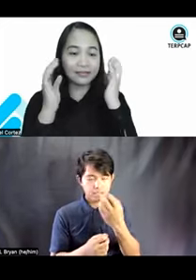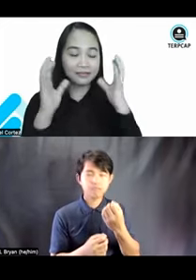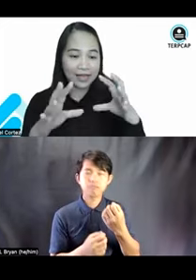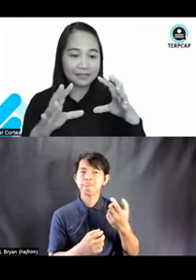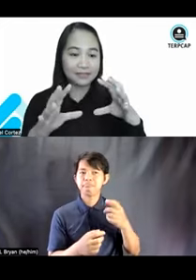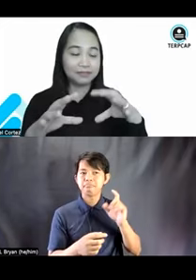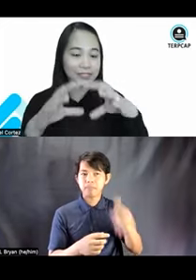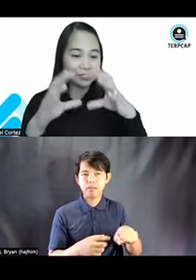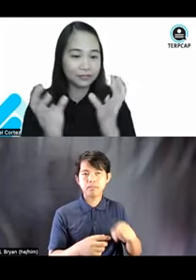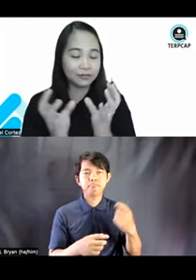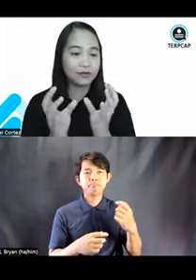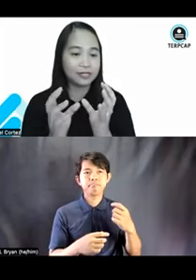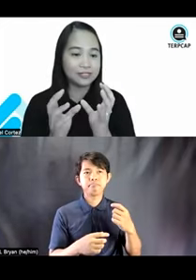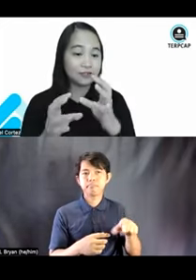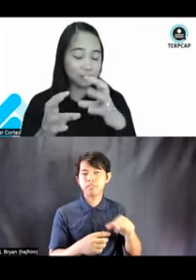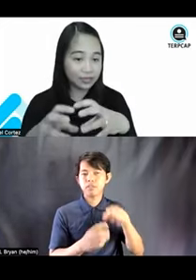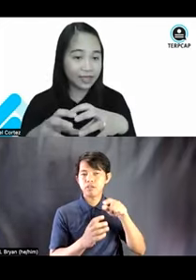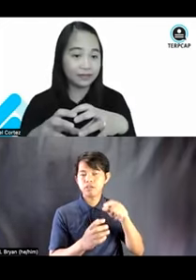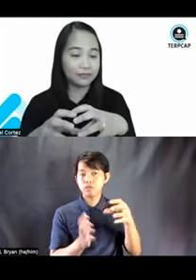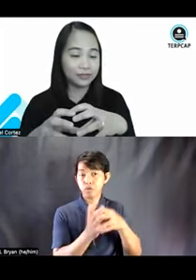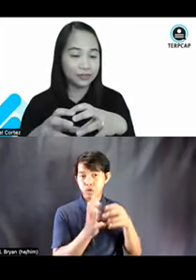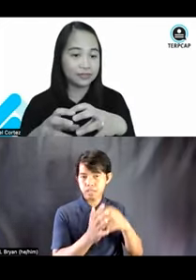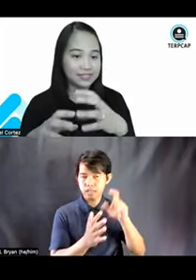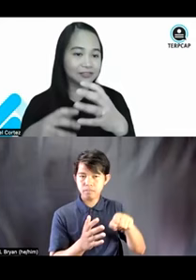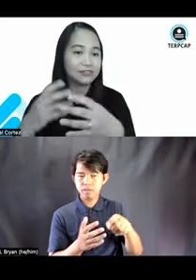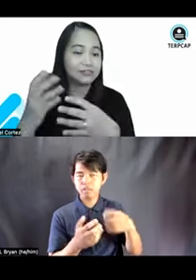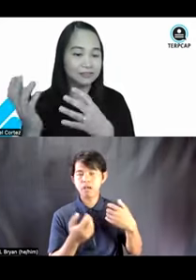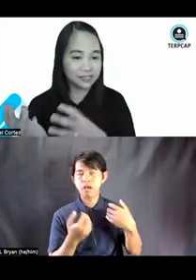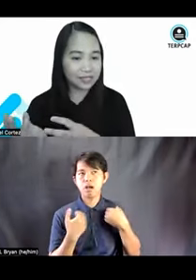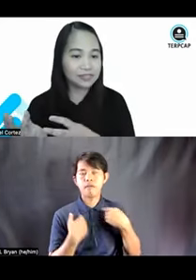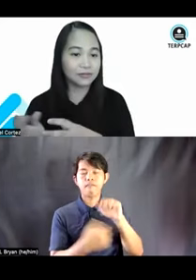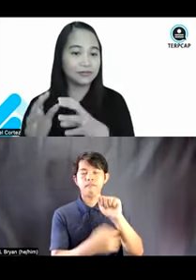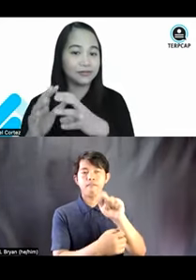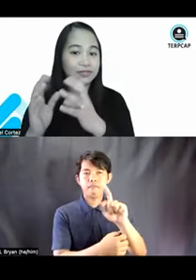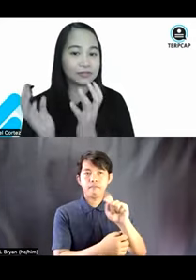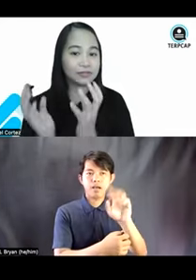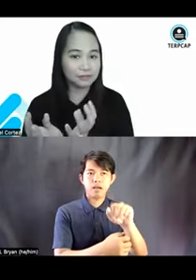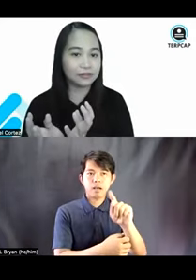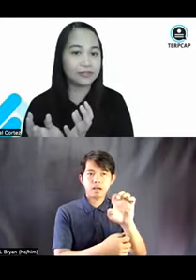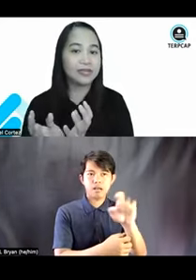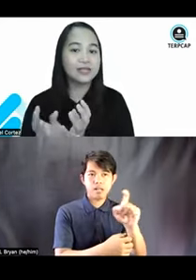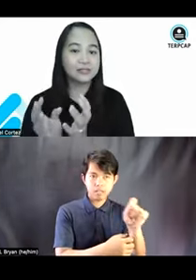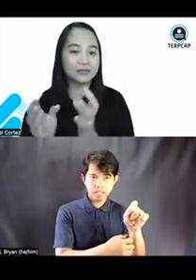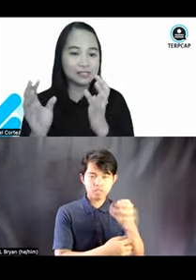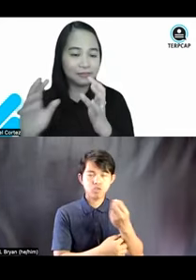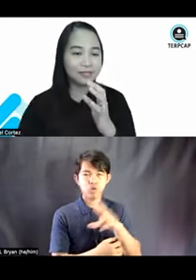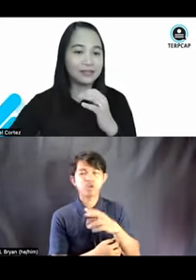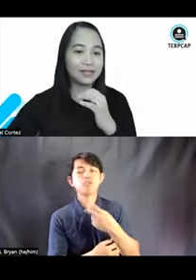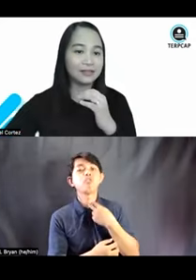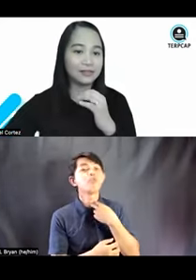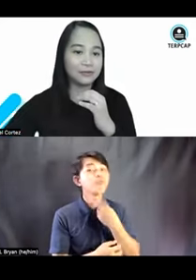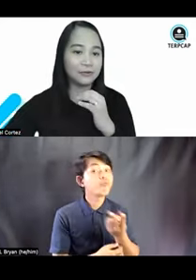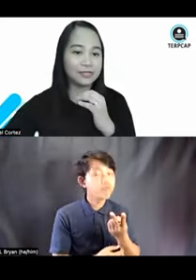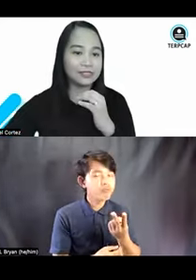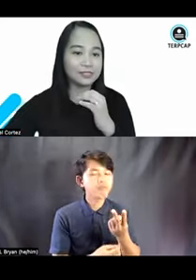then that material or content should have, you know, at least alternative text or audio description. So, that's something